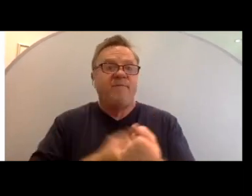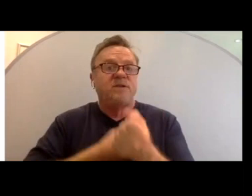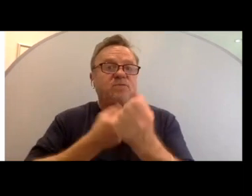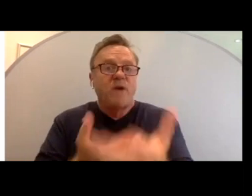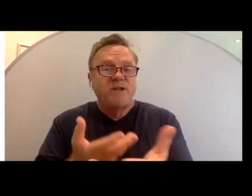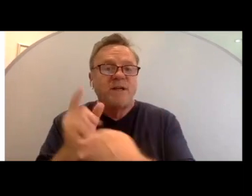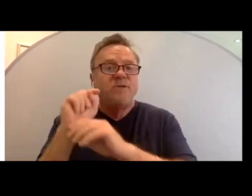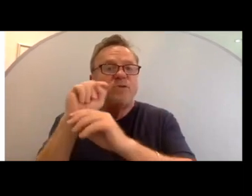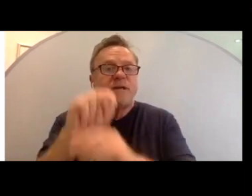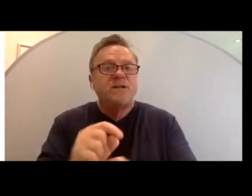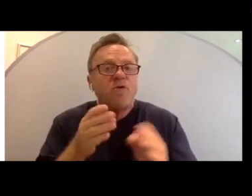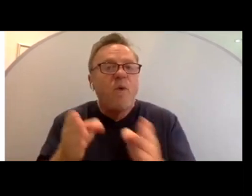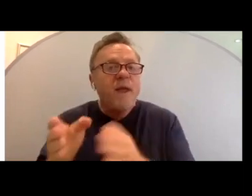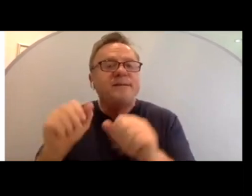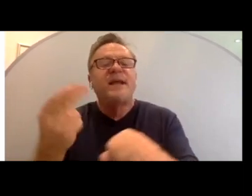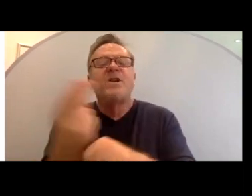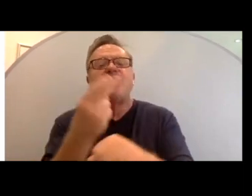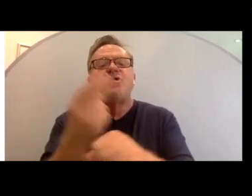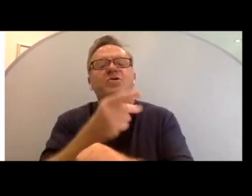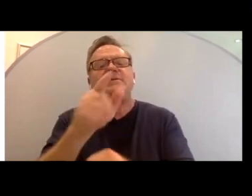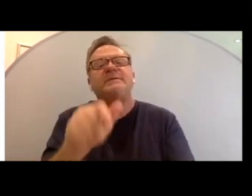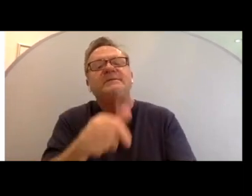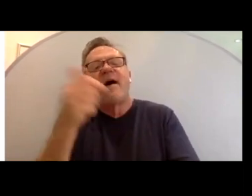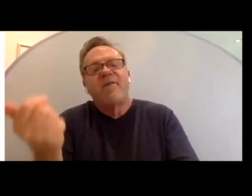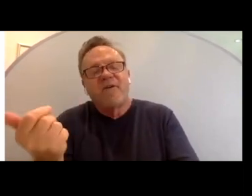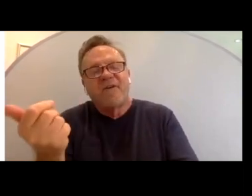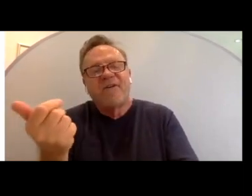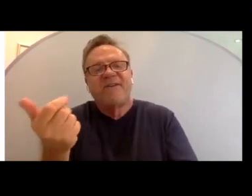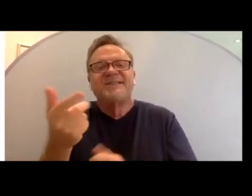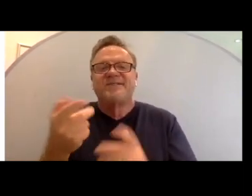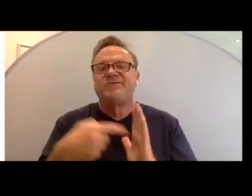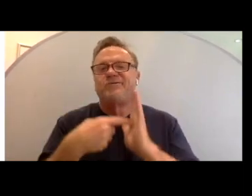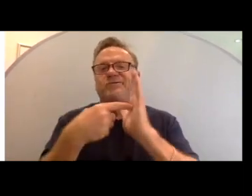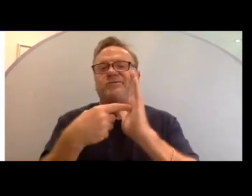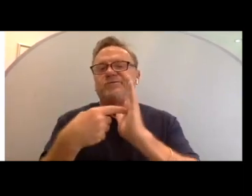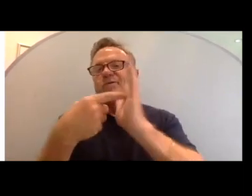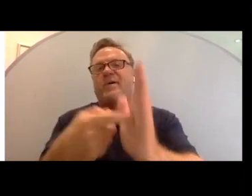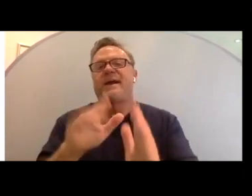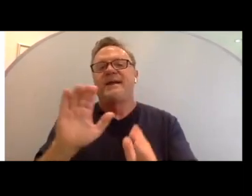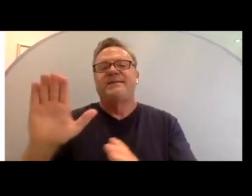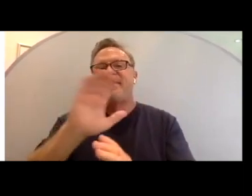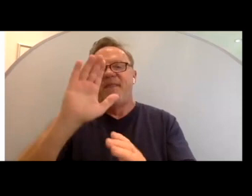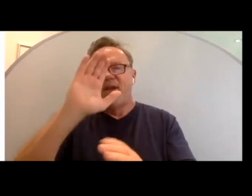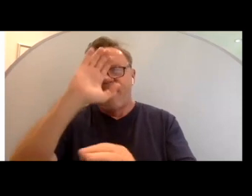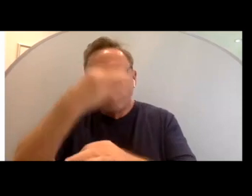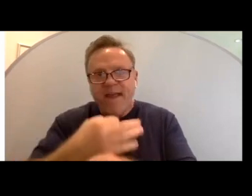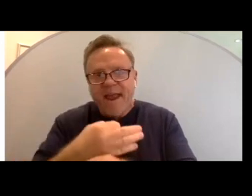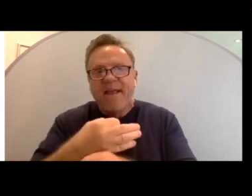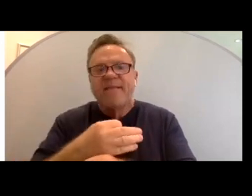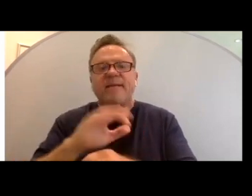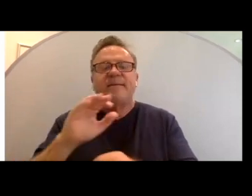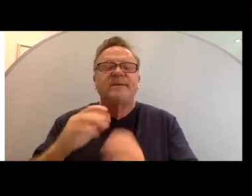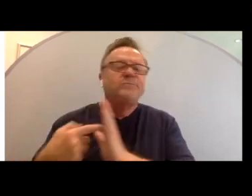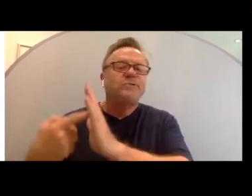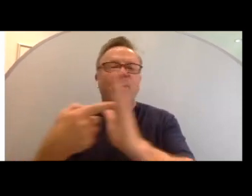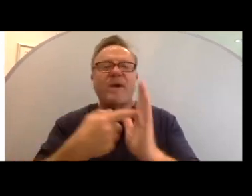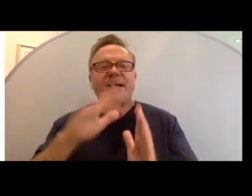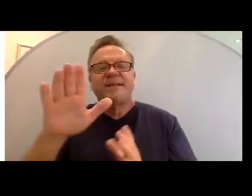traditional means may use these alternatives to showcase their faith, showcase their spirituality.